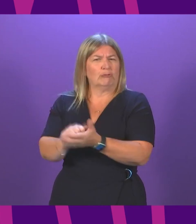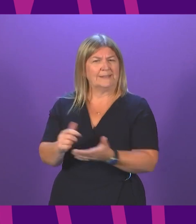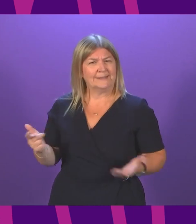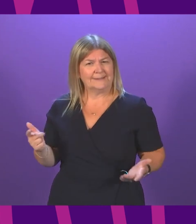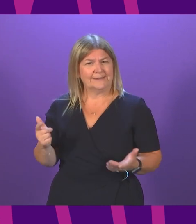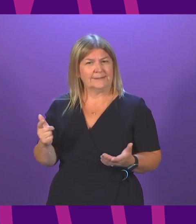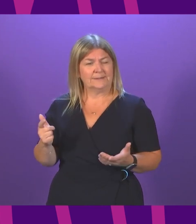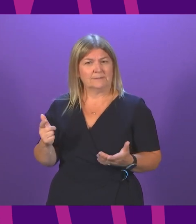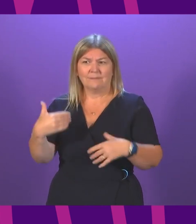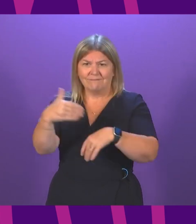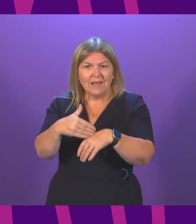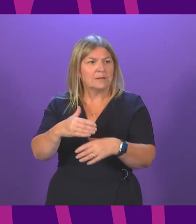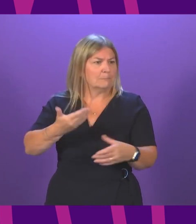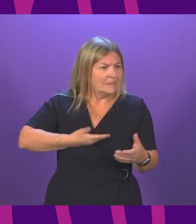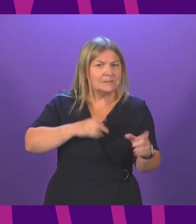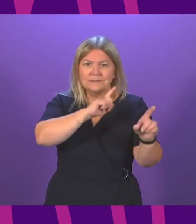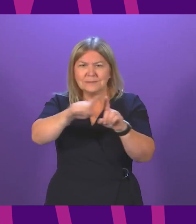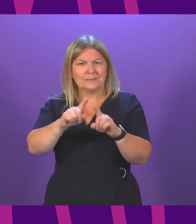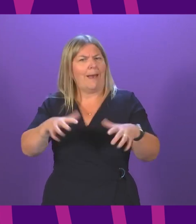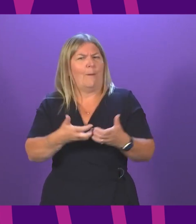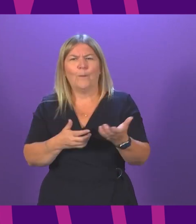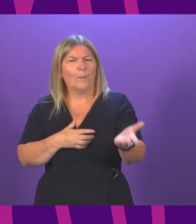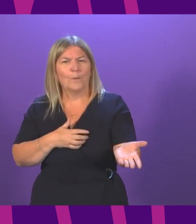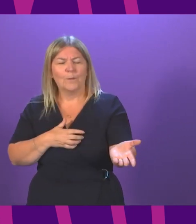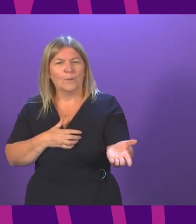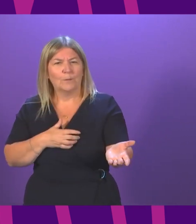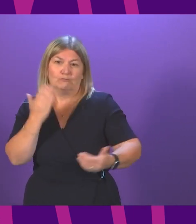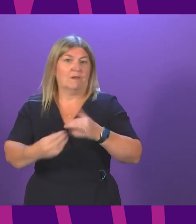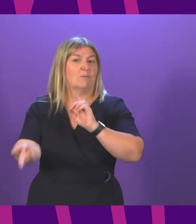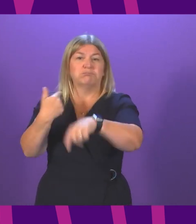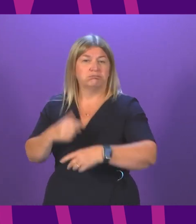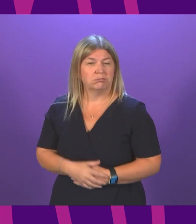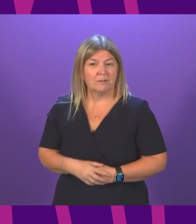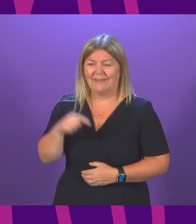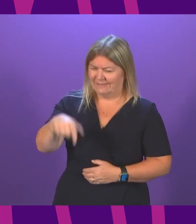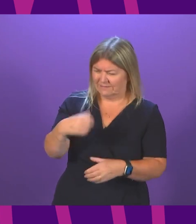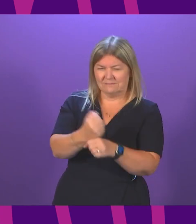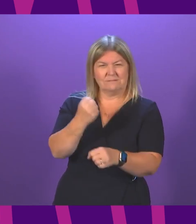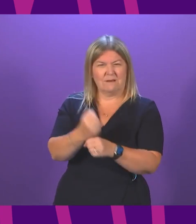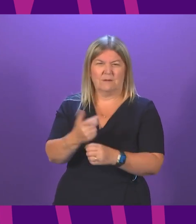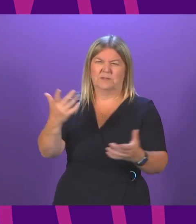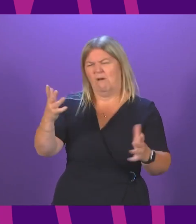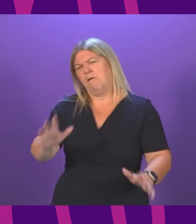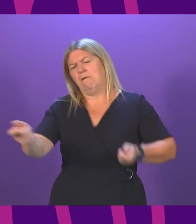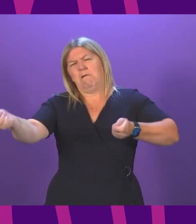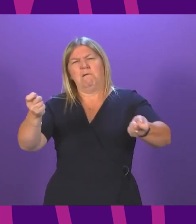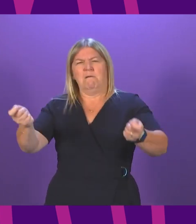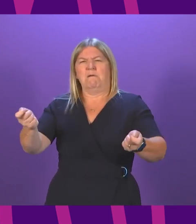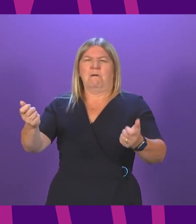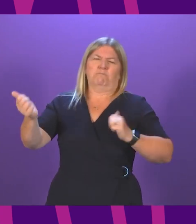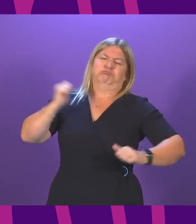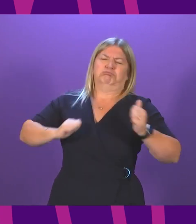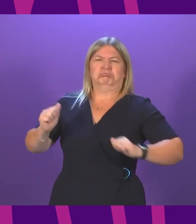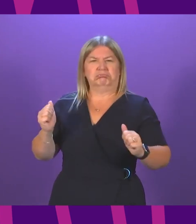and industries across Scotland. Now, this government used to grandstand about its handling of the pandemic. You don't hear those